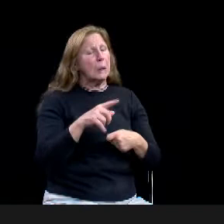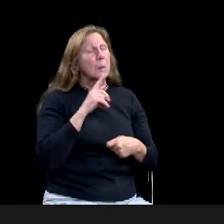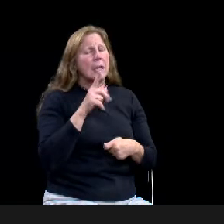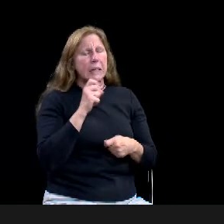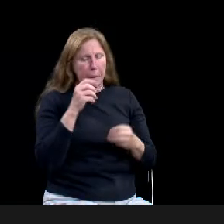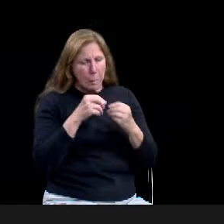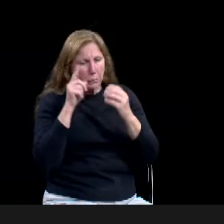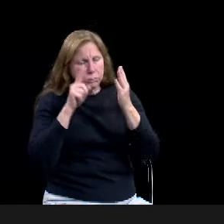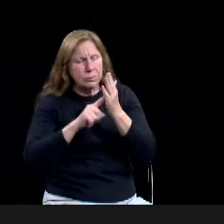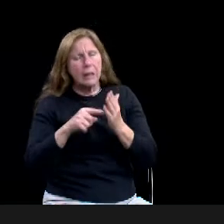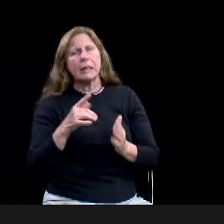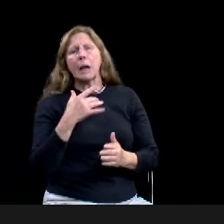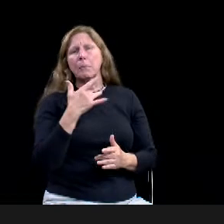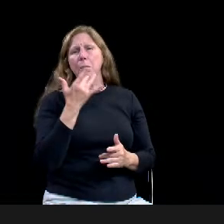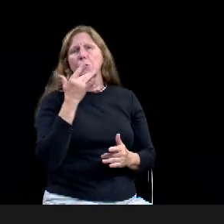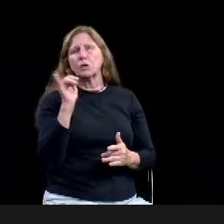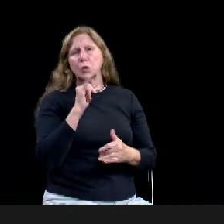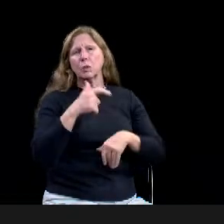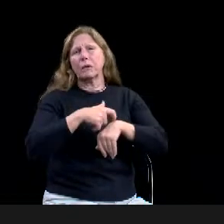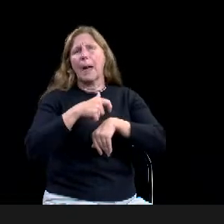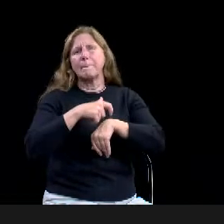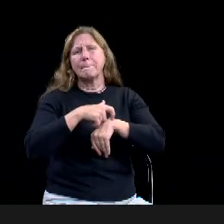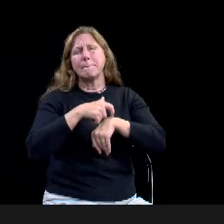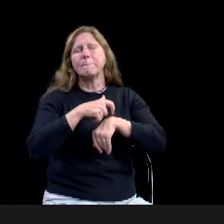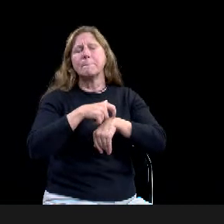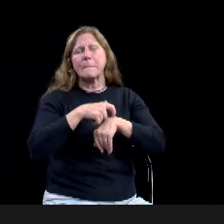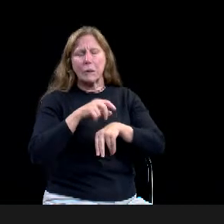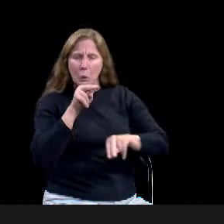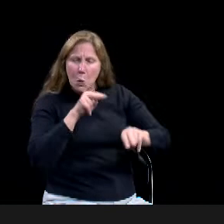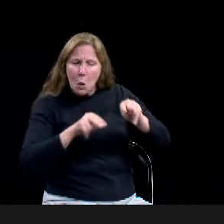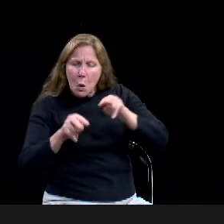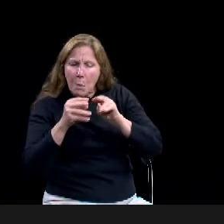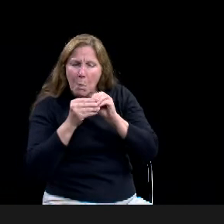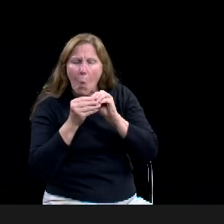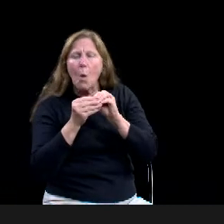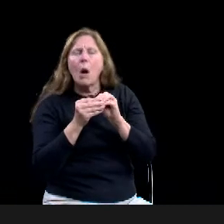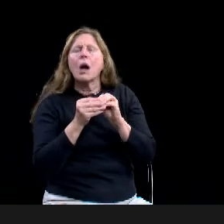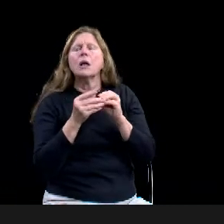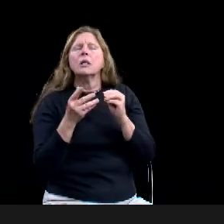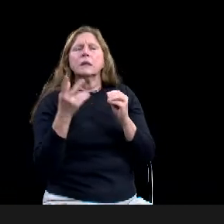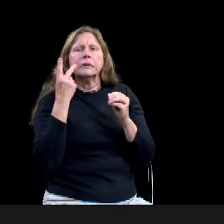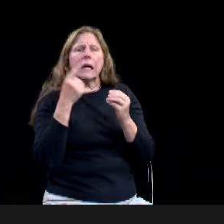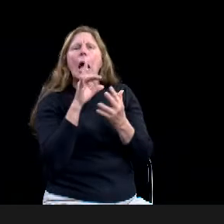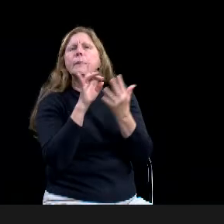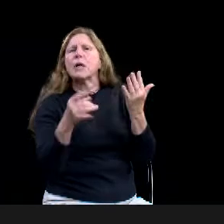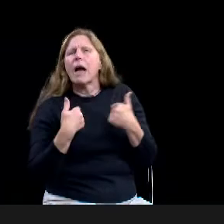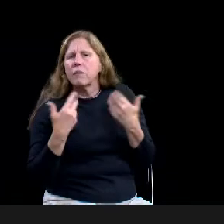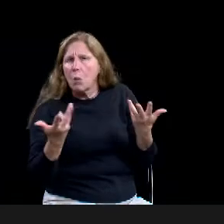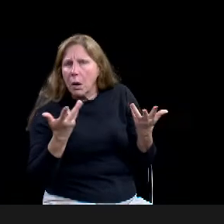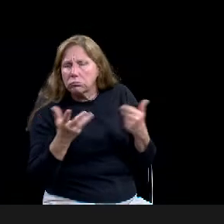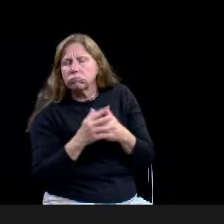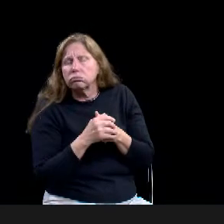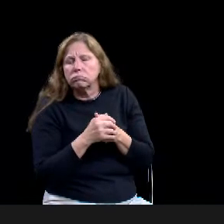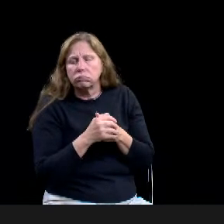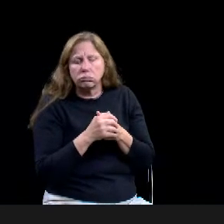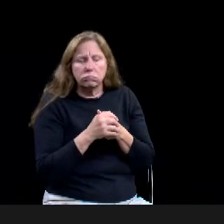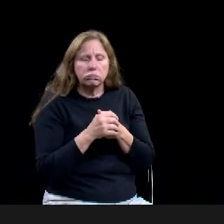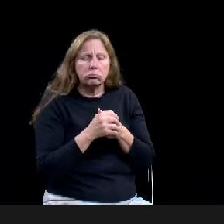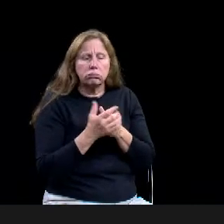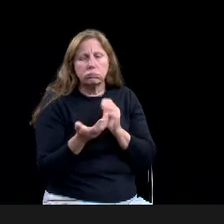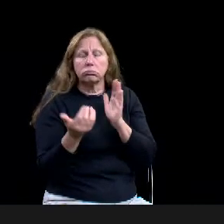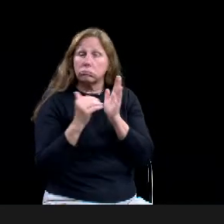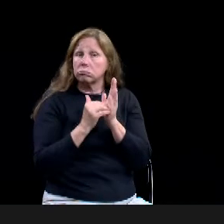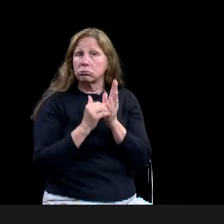here. Cause again, we are, we are looking at, you know, housing stock, we're looking at, uh, housing prices going through the roof. And we, I think we want to